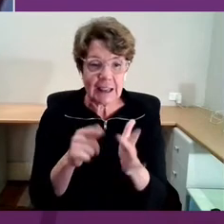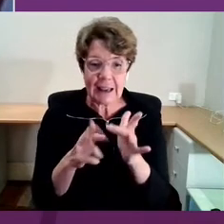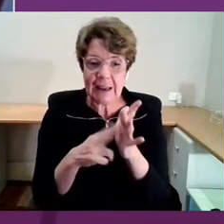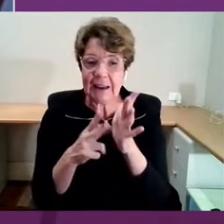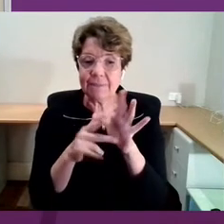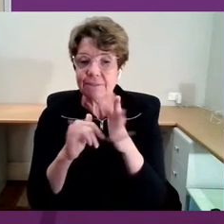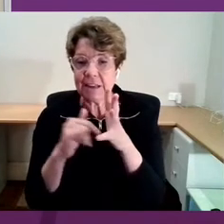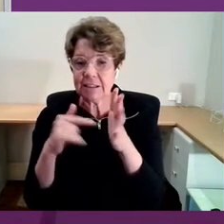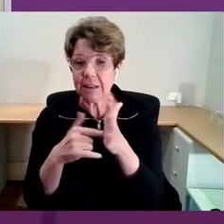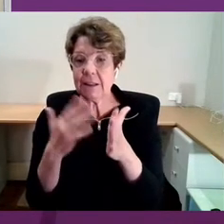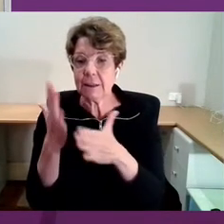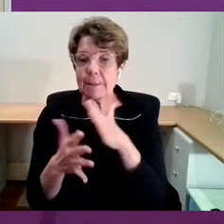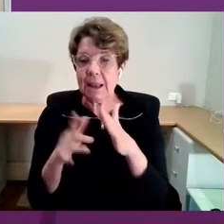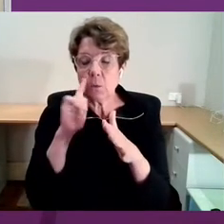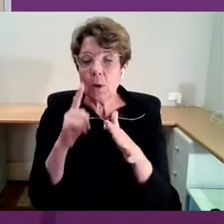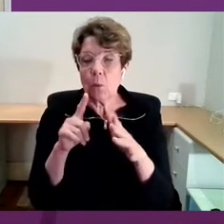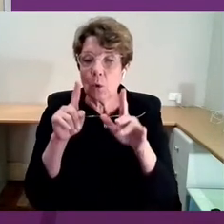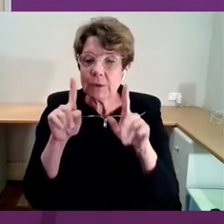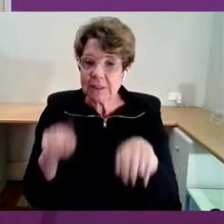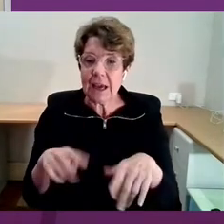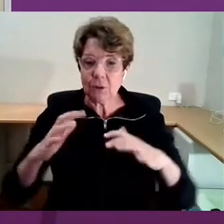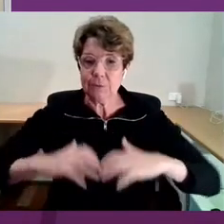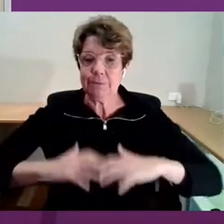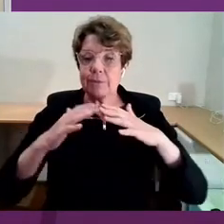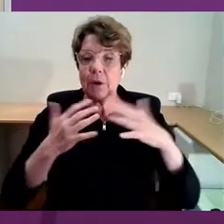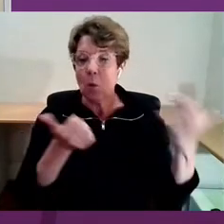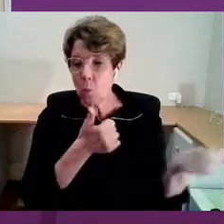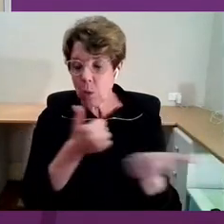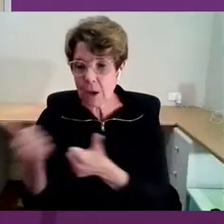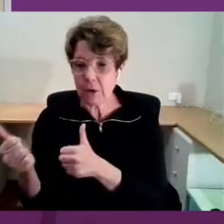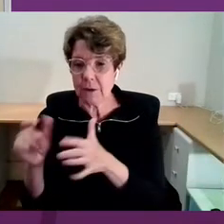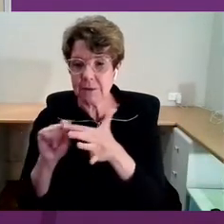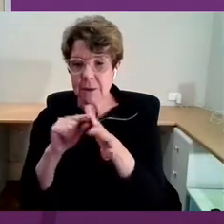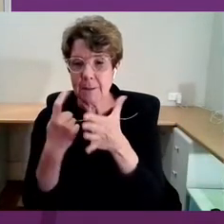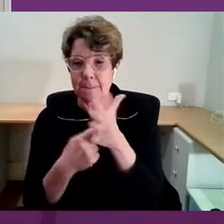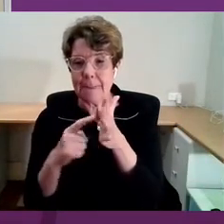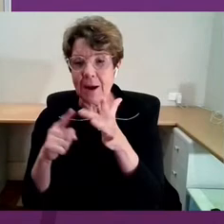paradigm. Marianne, I think I just weren't in love with you.